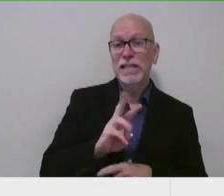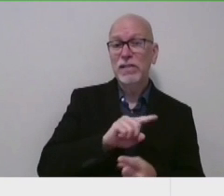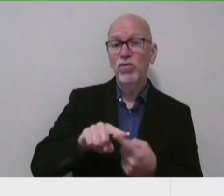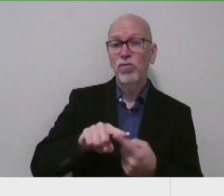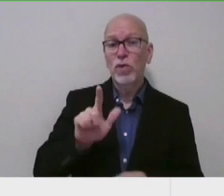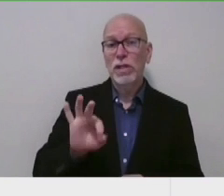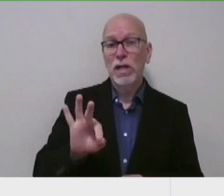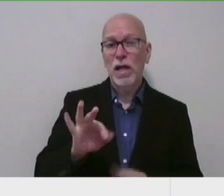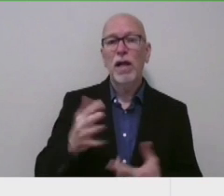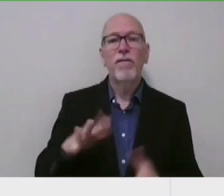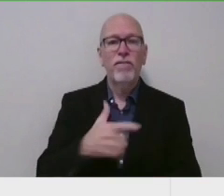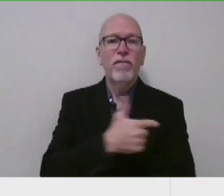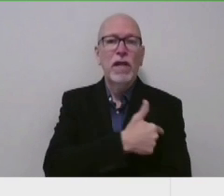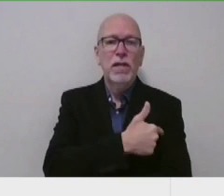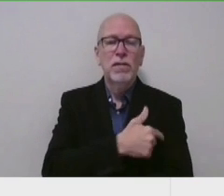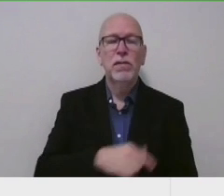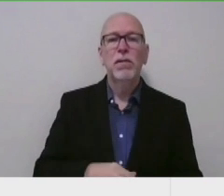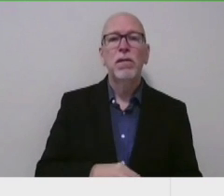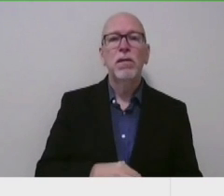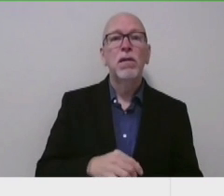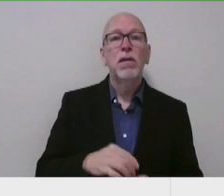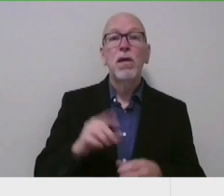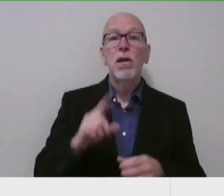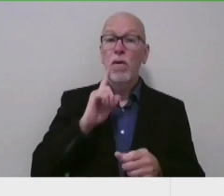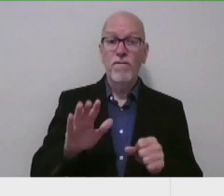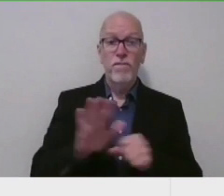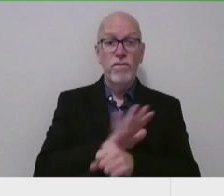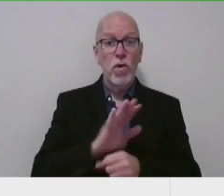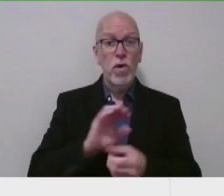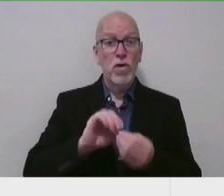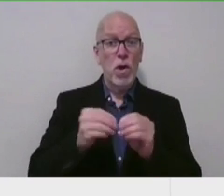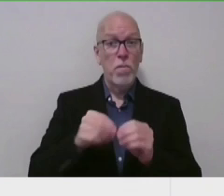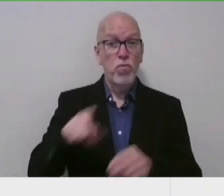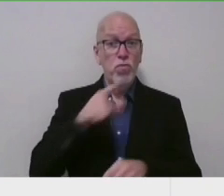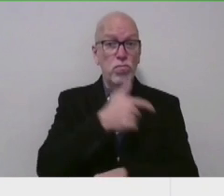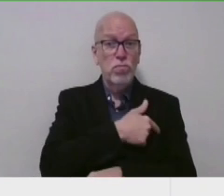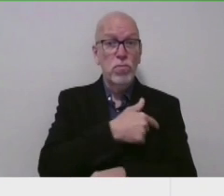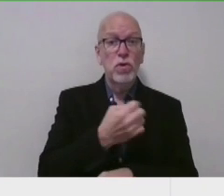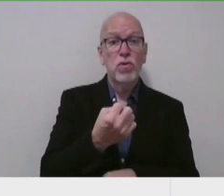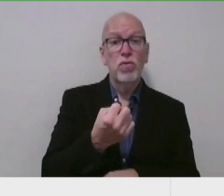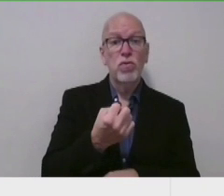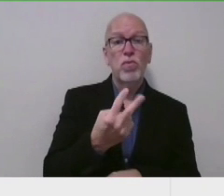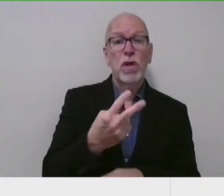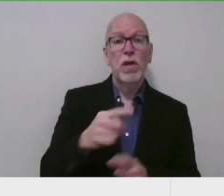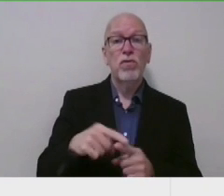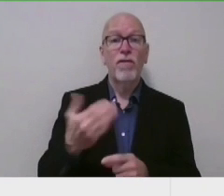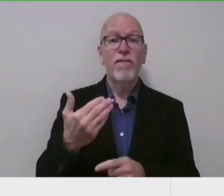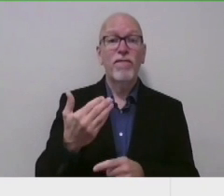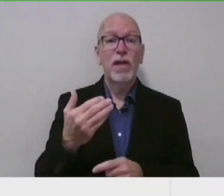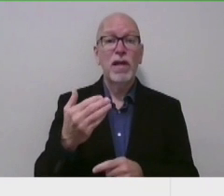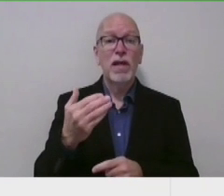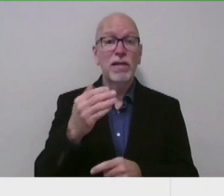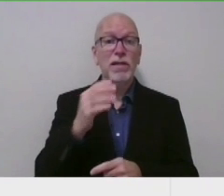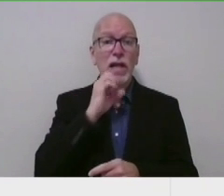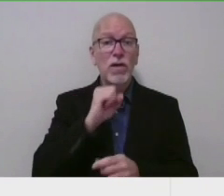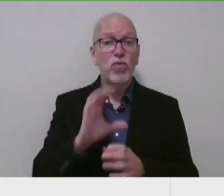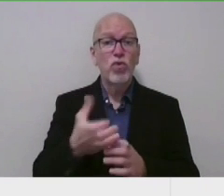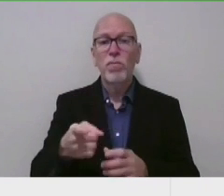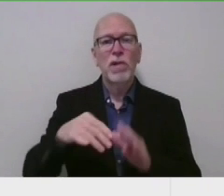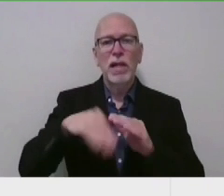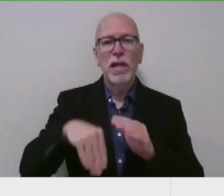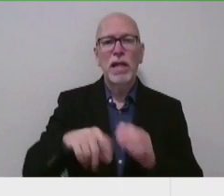vaccinated, while the number of fully vaccinated Hoosiers who are in the 12 to 15-year age group remains below 20%.